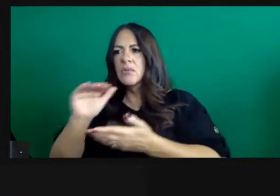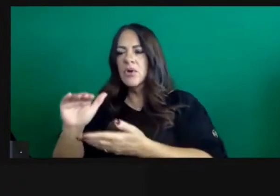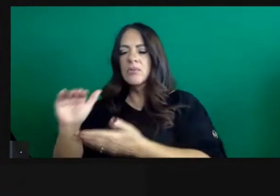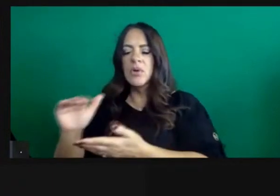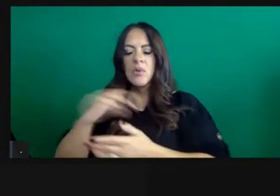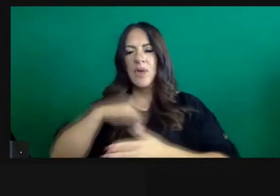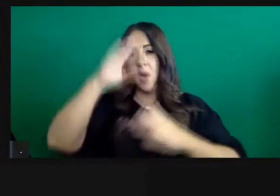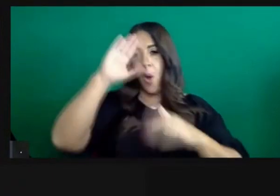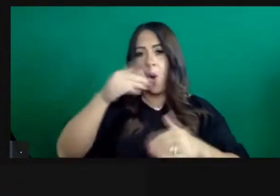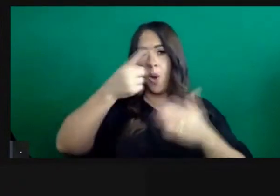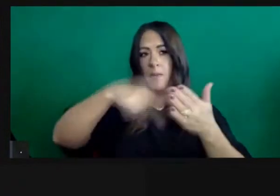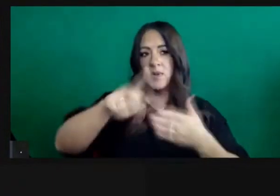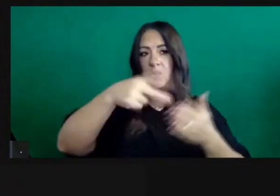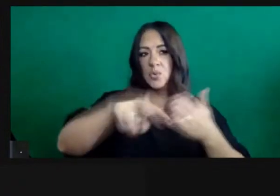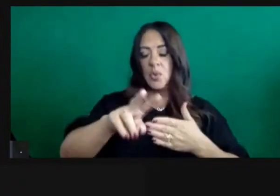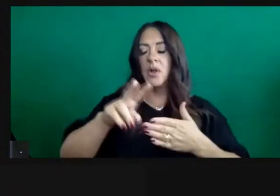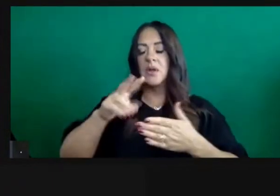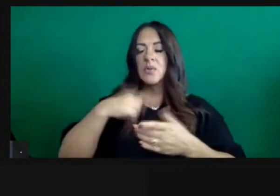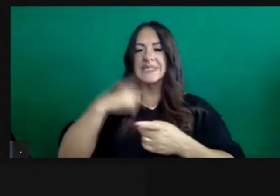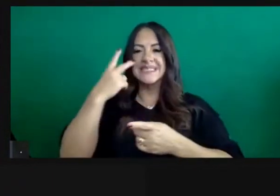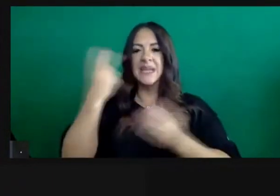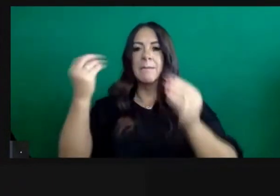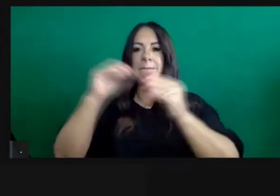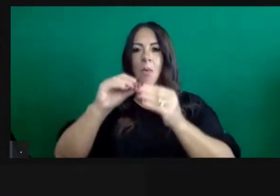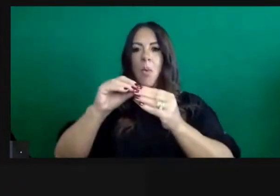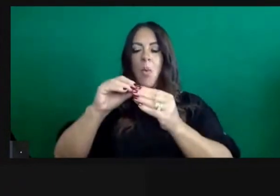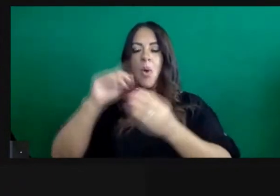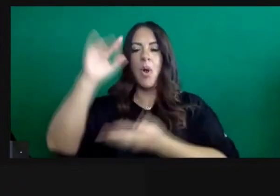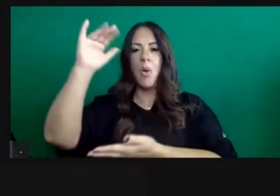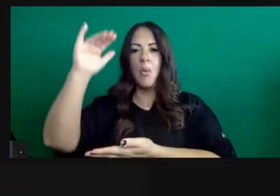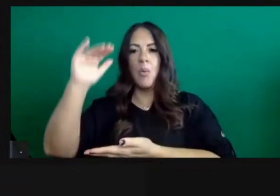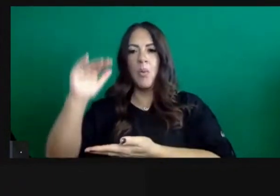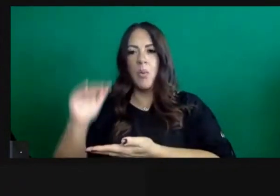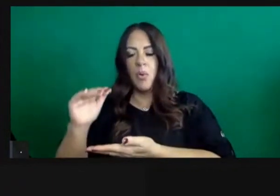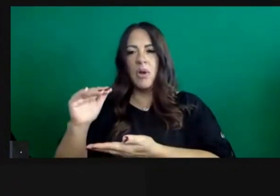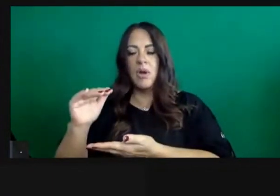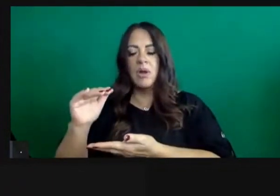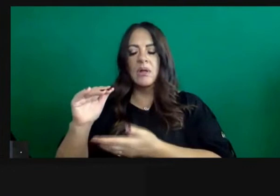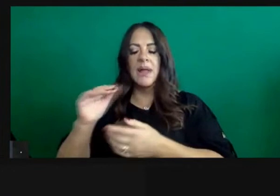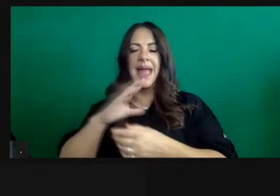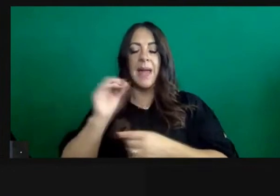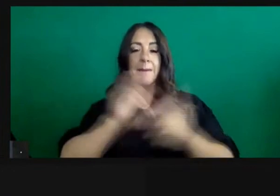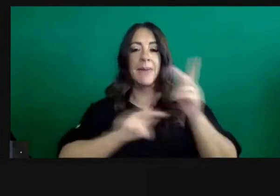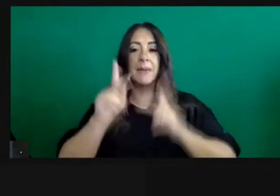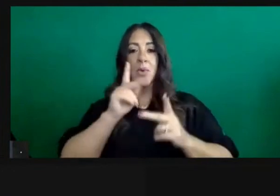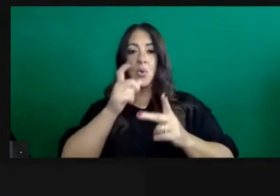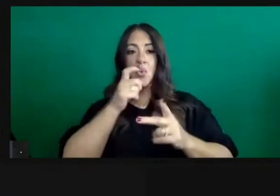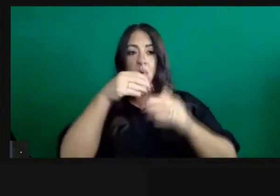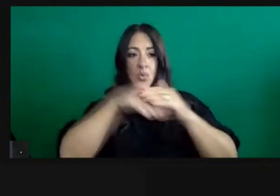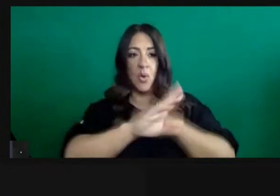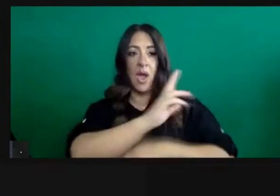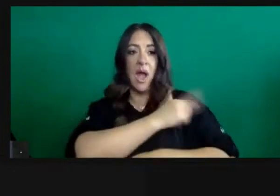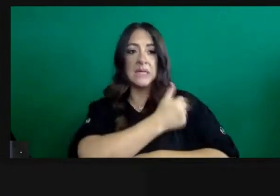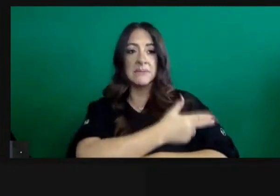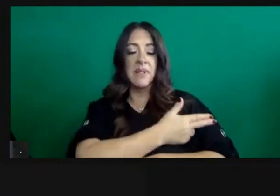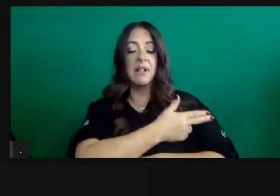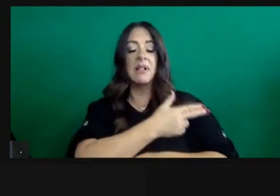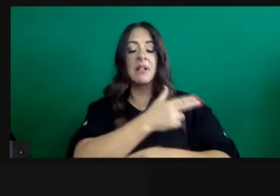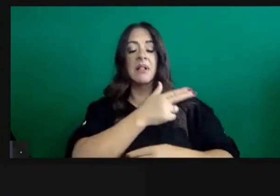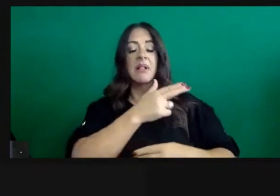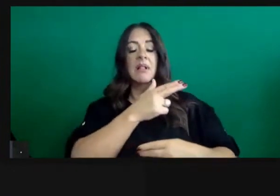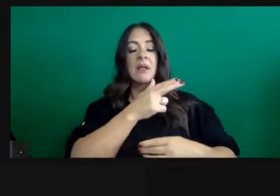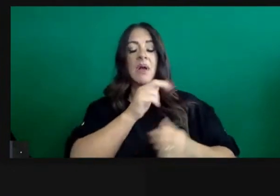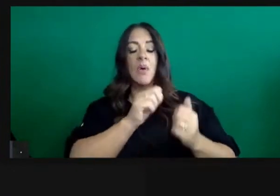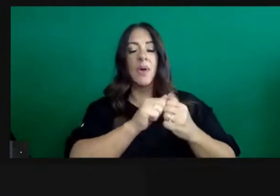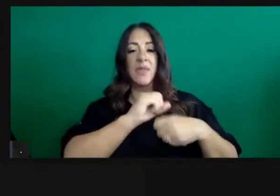next 10 to 12 days, a reduction of demand by COVID patients with COVID for hospitalization in ICU.